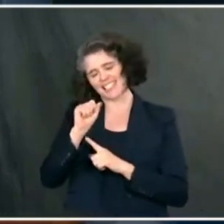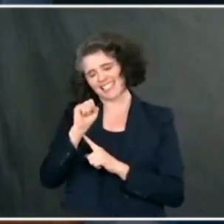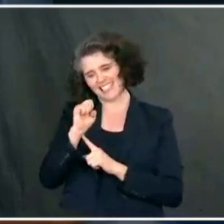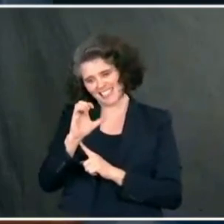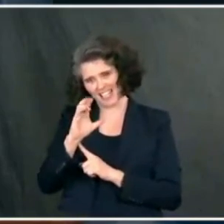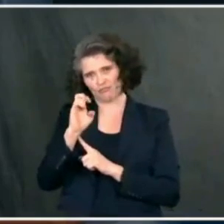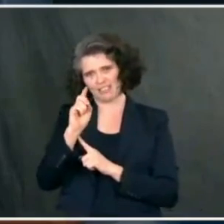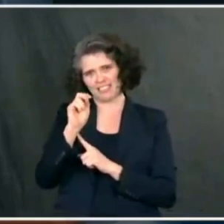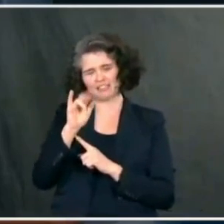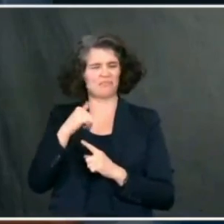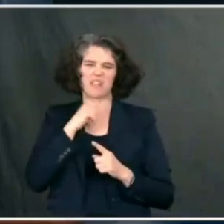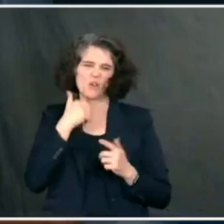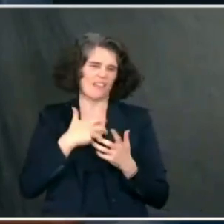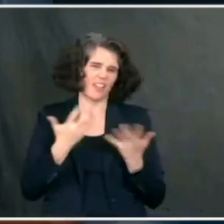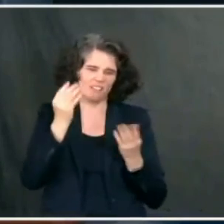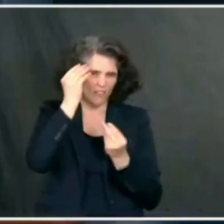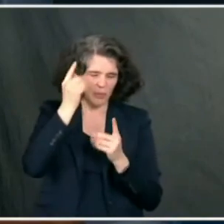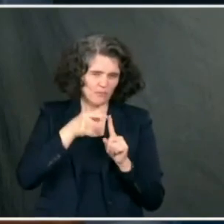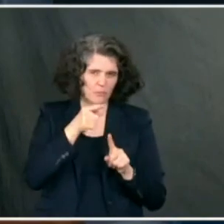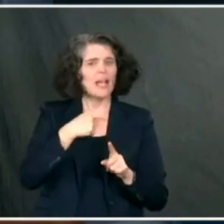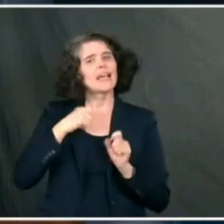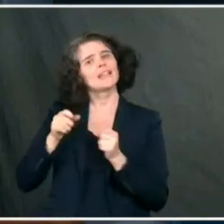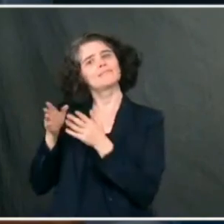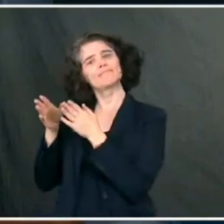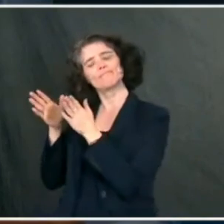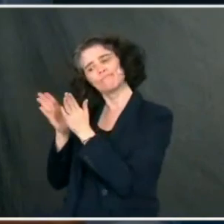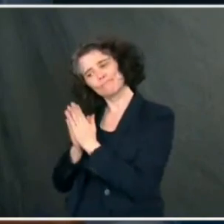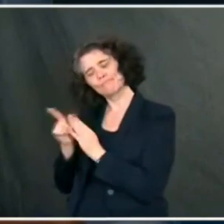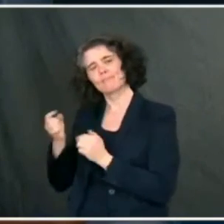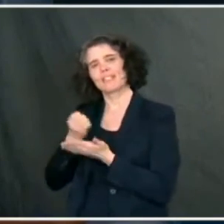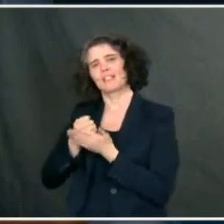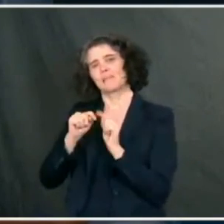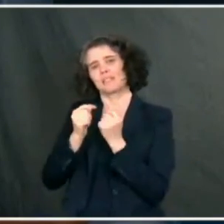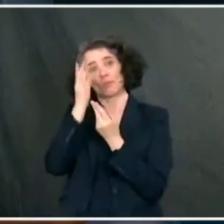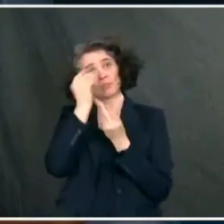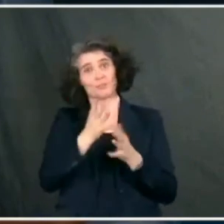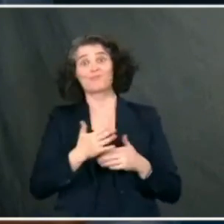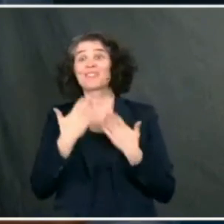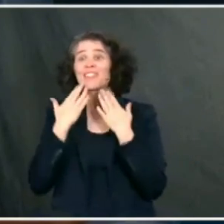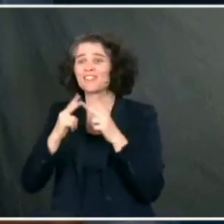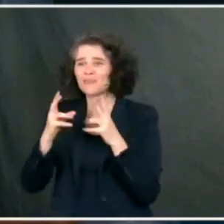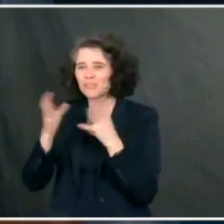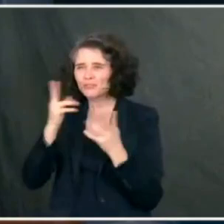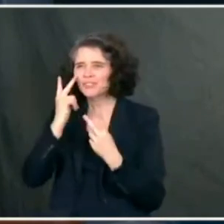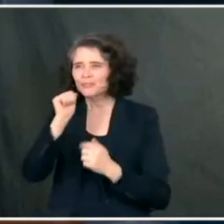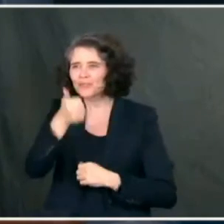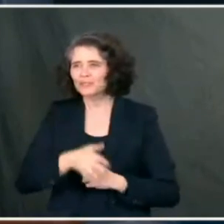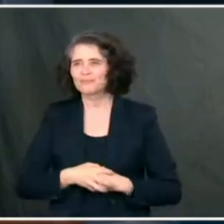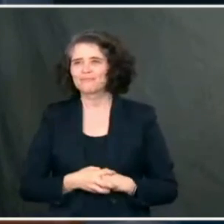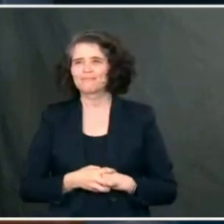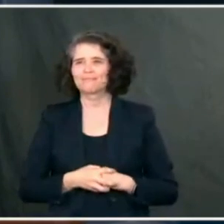you. I can venture to get more for you from our economic team. Thank you, everyone. I'll see you again tomorrow. Thanks, Ben.